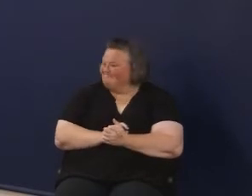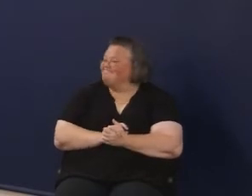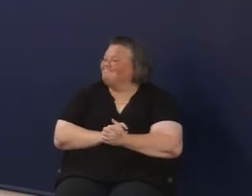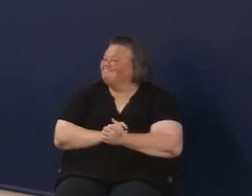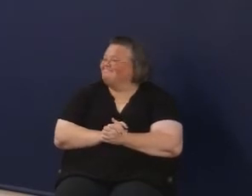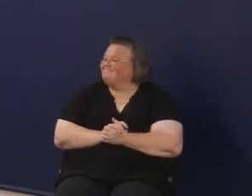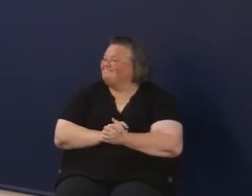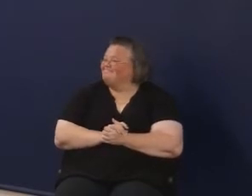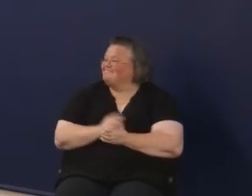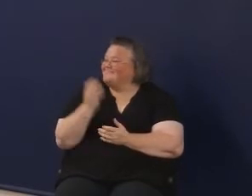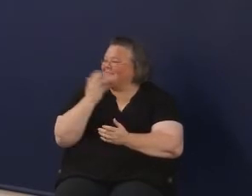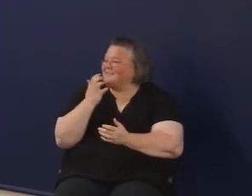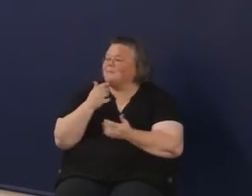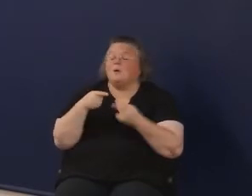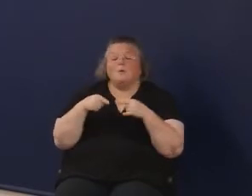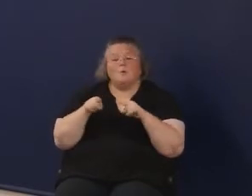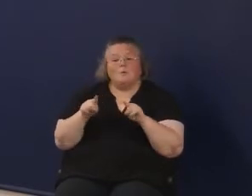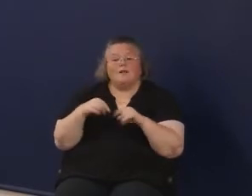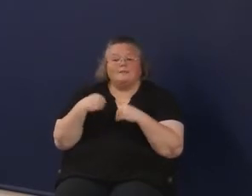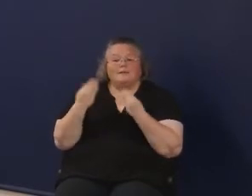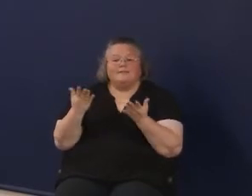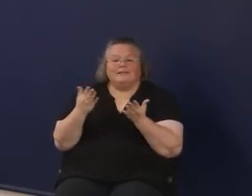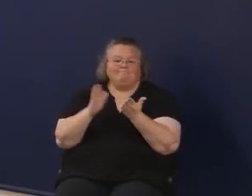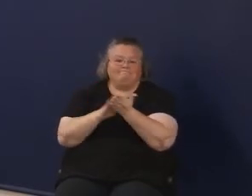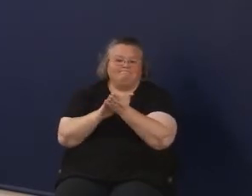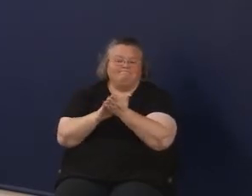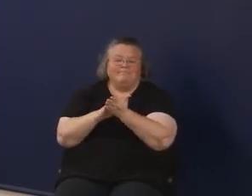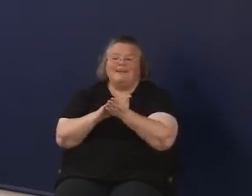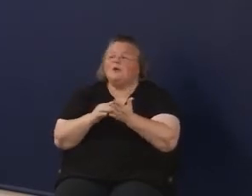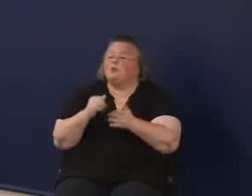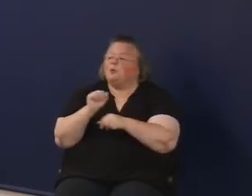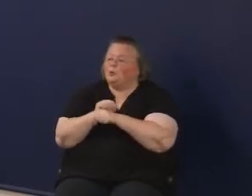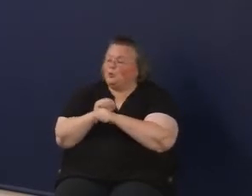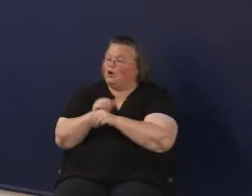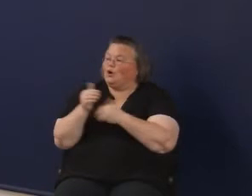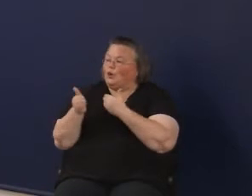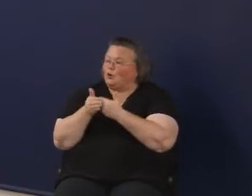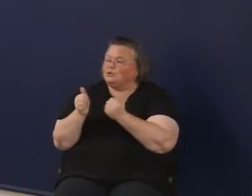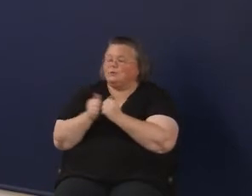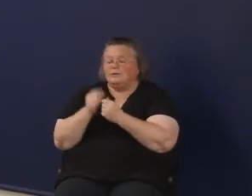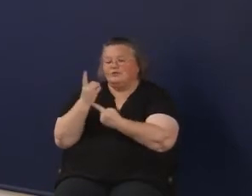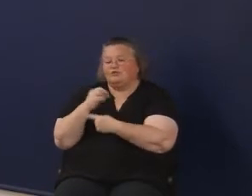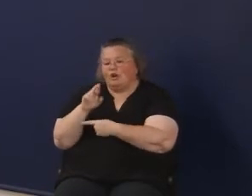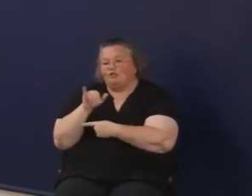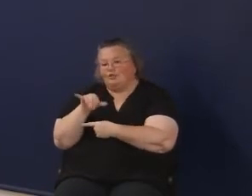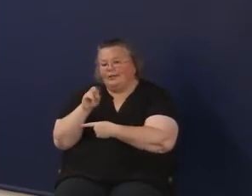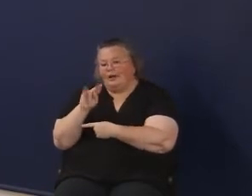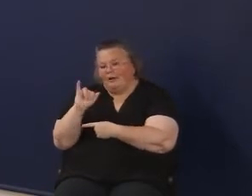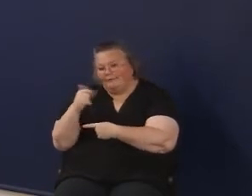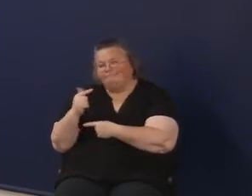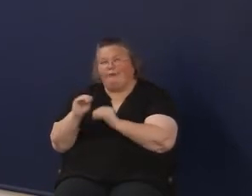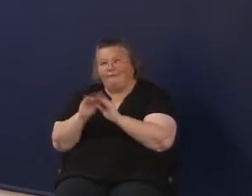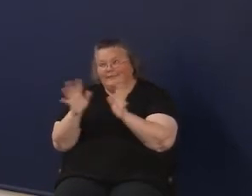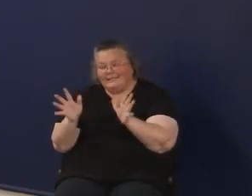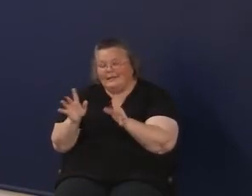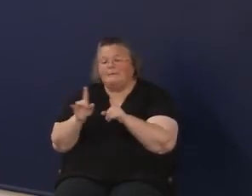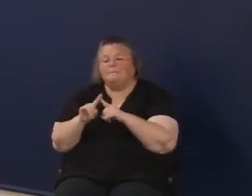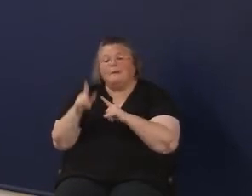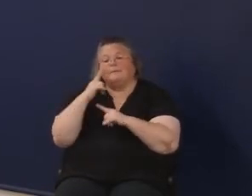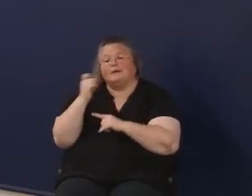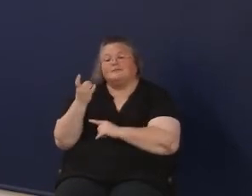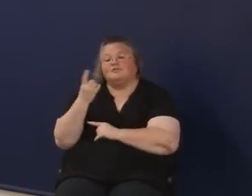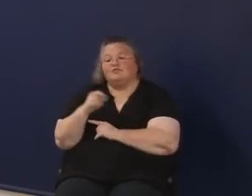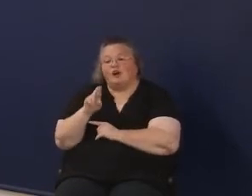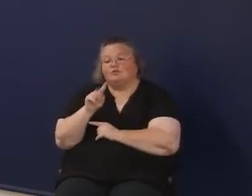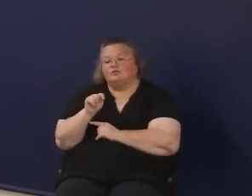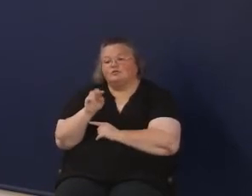while we're just giving a little shout outs, obviously we work very closely with Dr. Young on the board, but I was reminded that since Dr. Todd